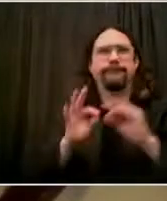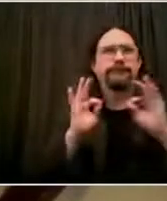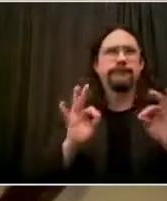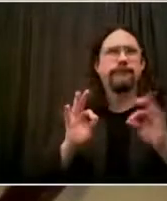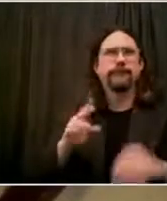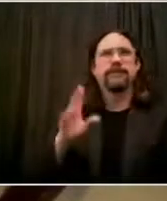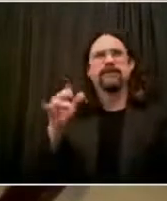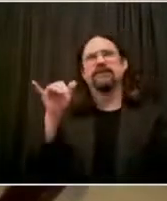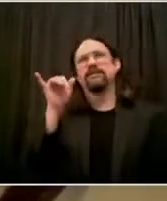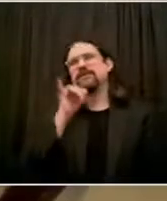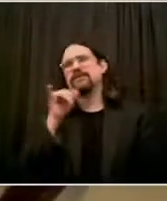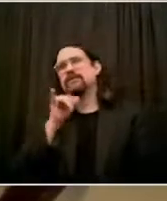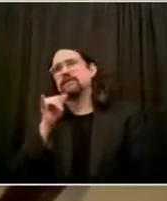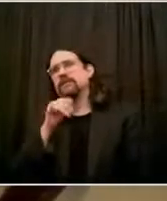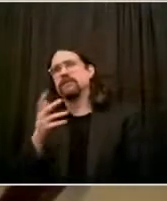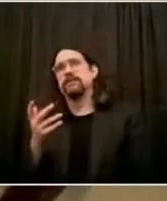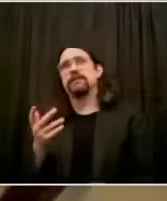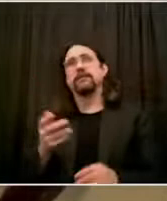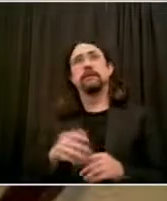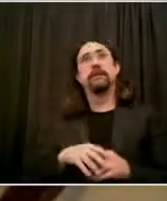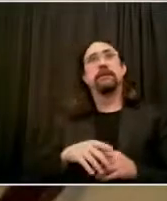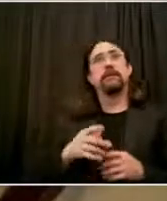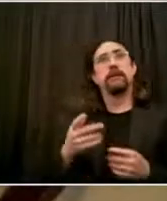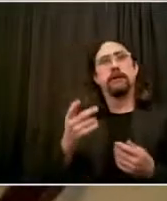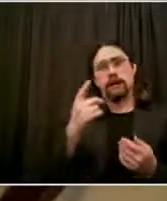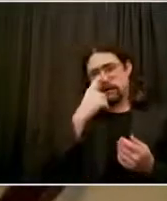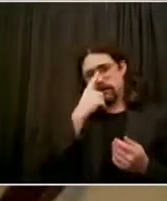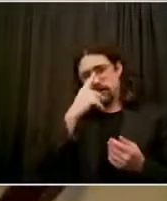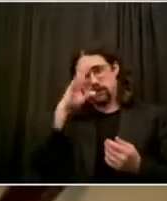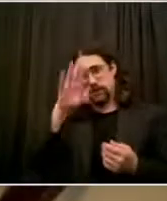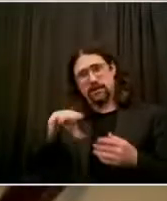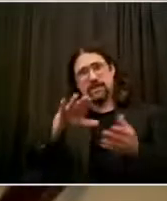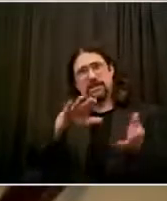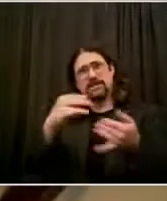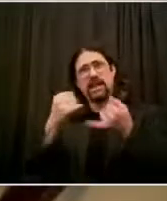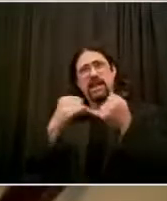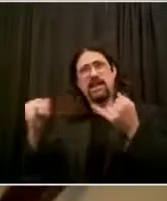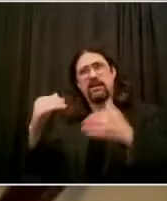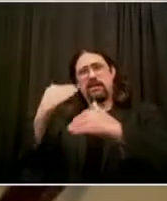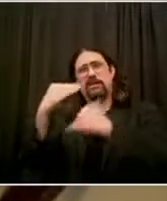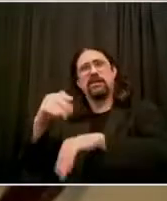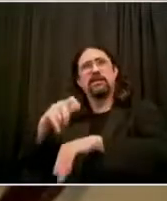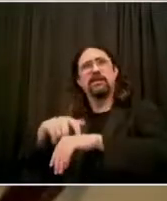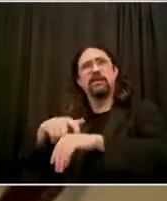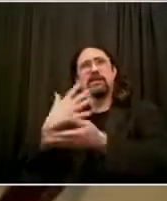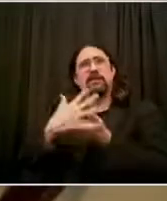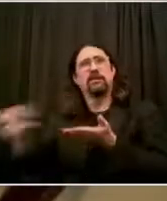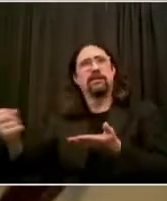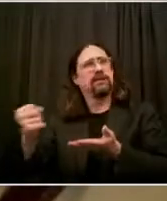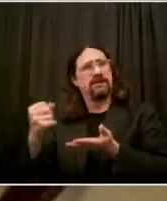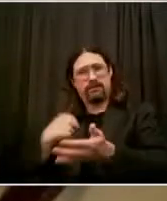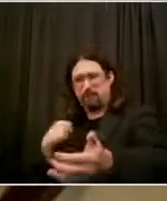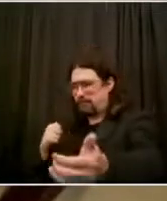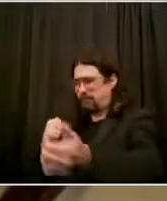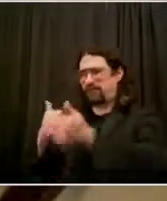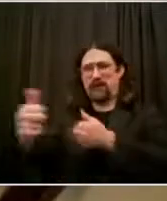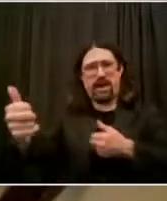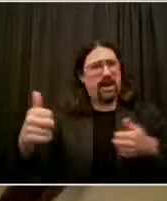up. But one big concern of the faith leaders actually was that the entire faith community